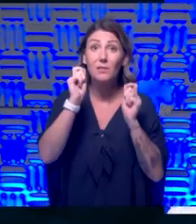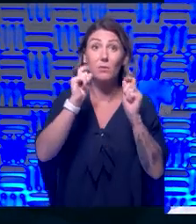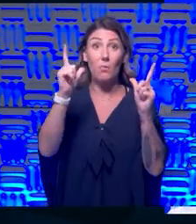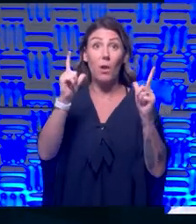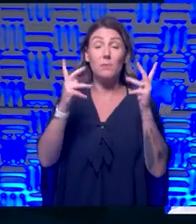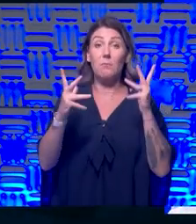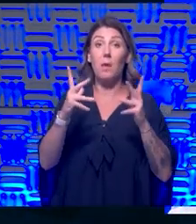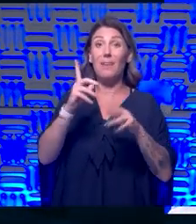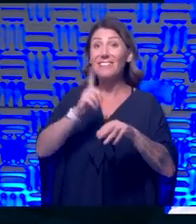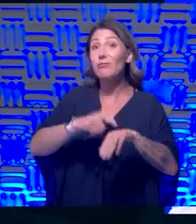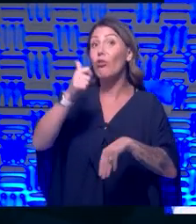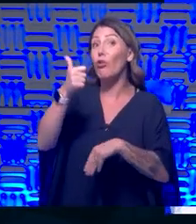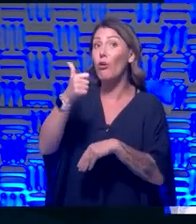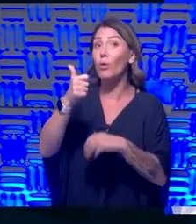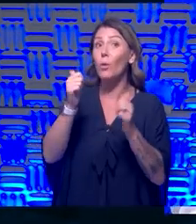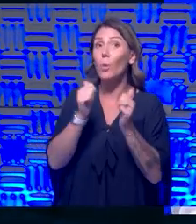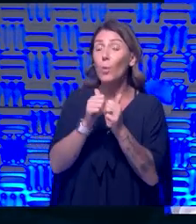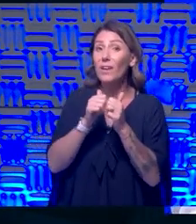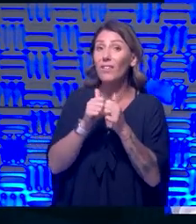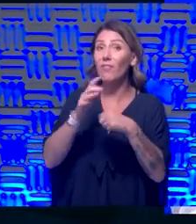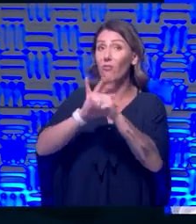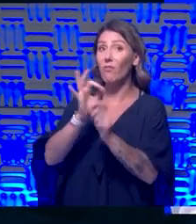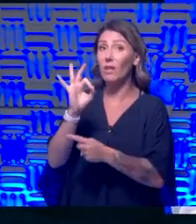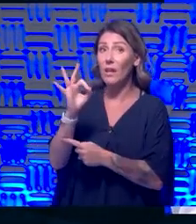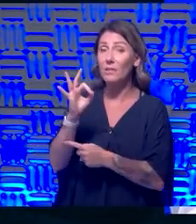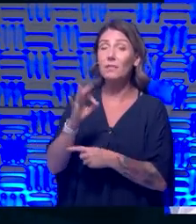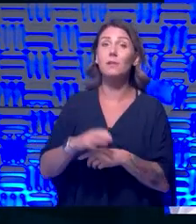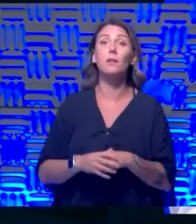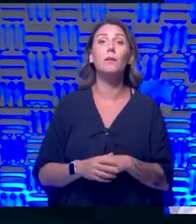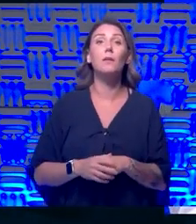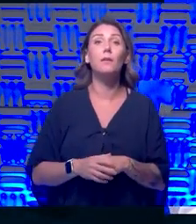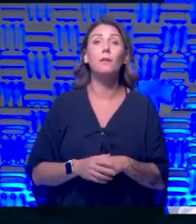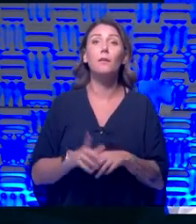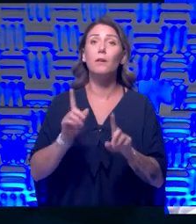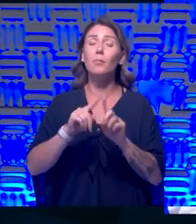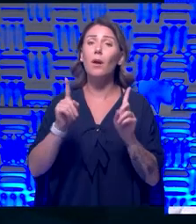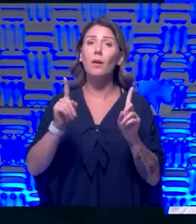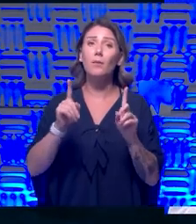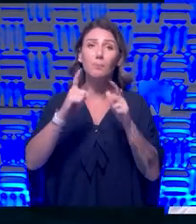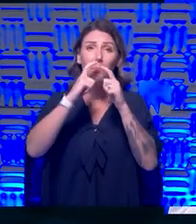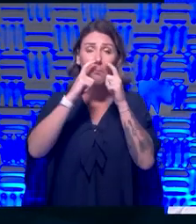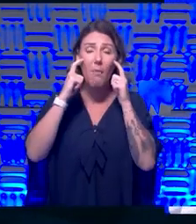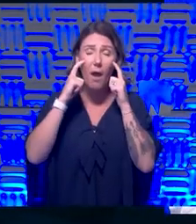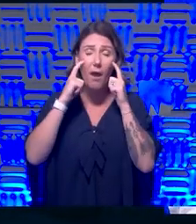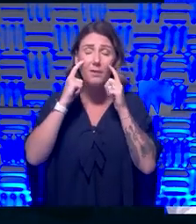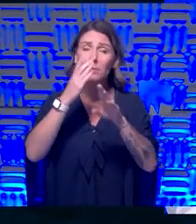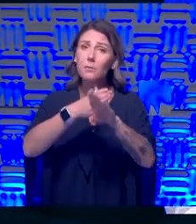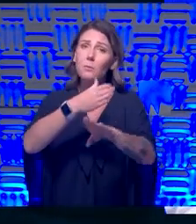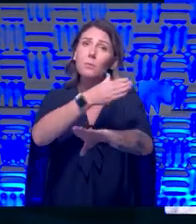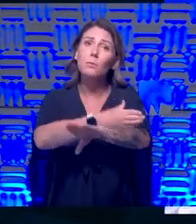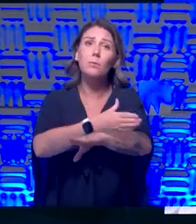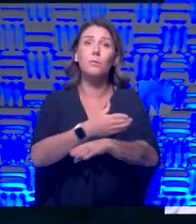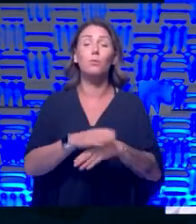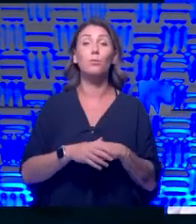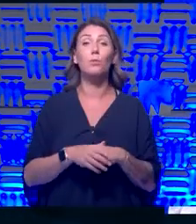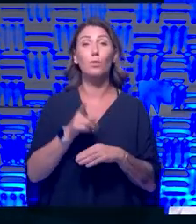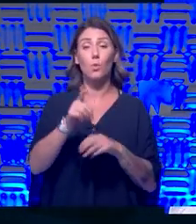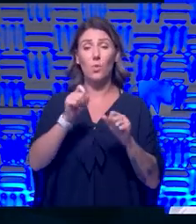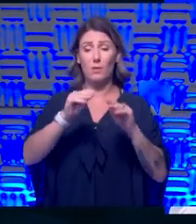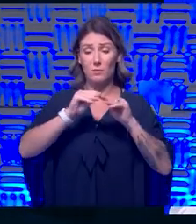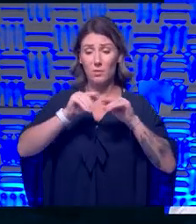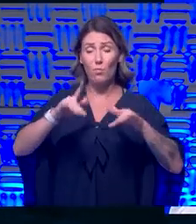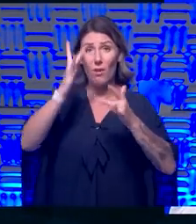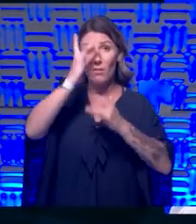be longer with SARS-CoV-2. And so I, masks clearly make a difference because you can spread the disease